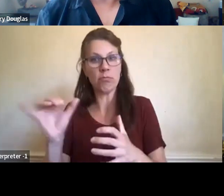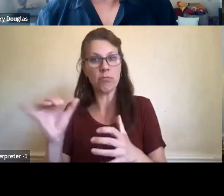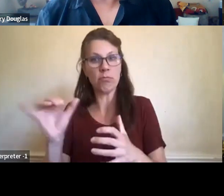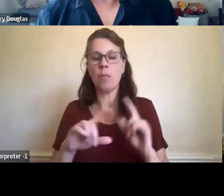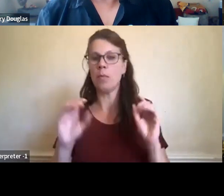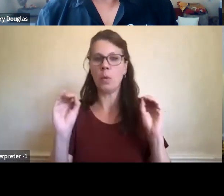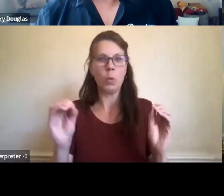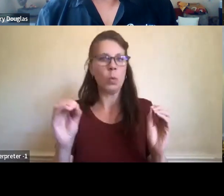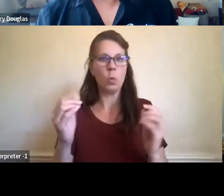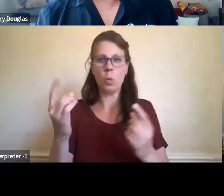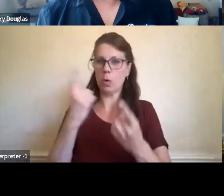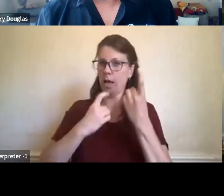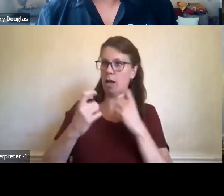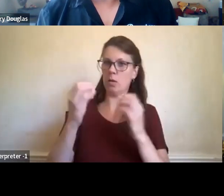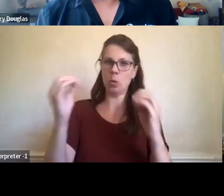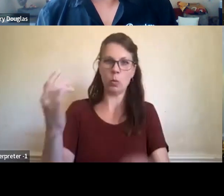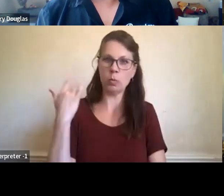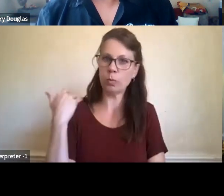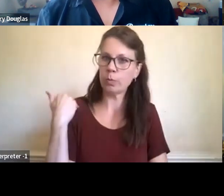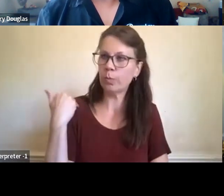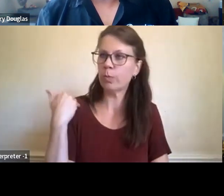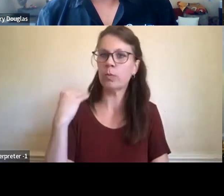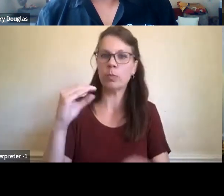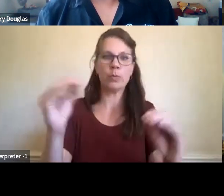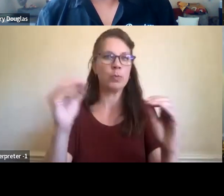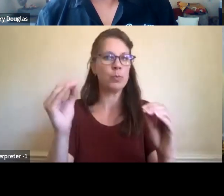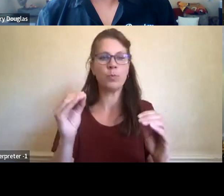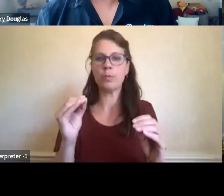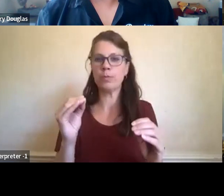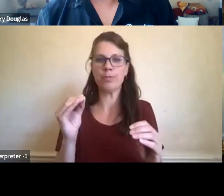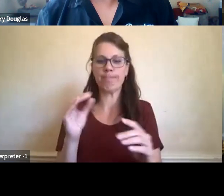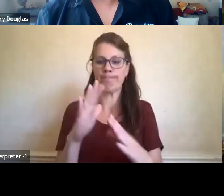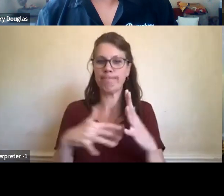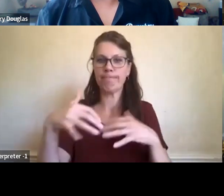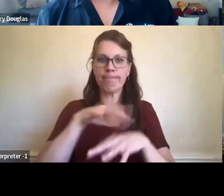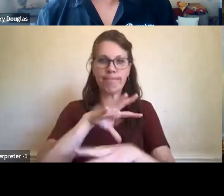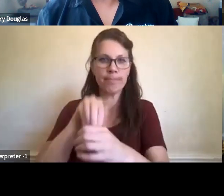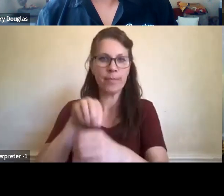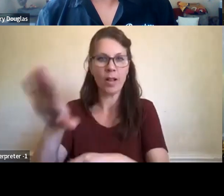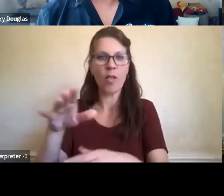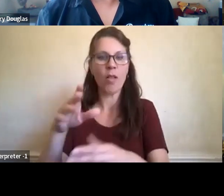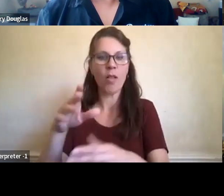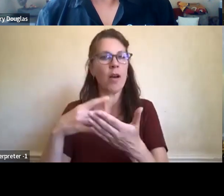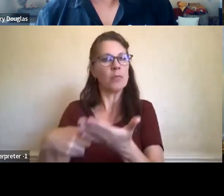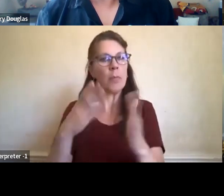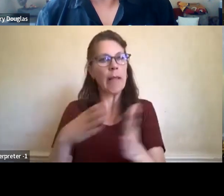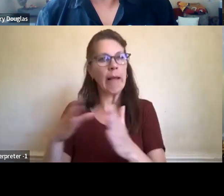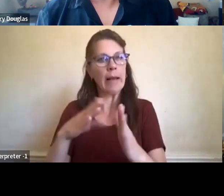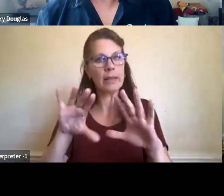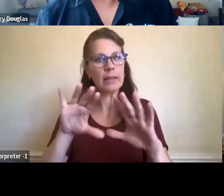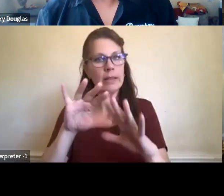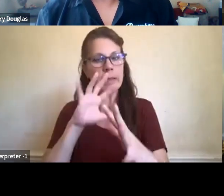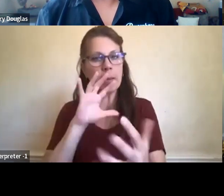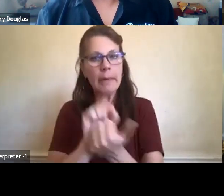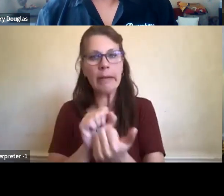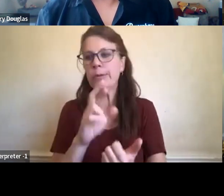engagement. So my job is to capture the attention, uh, of that, those industry leaders.